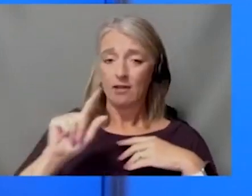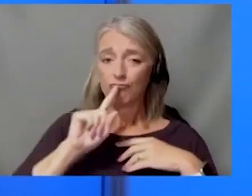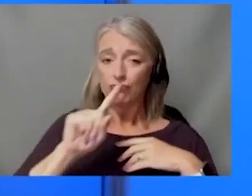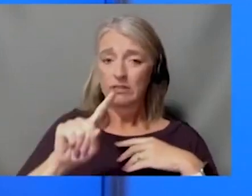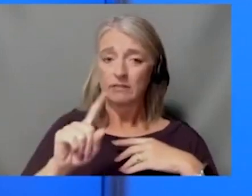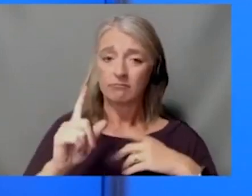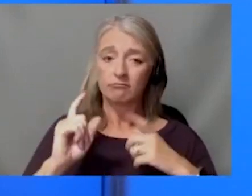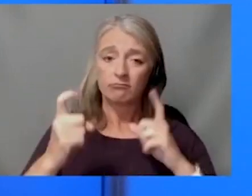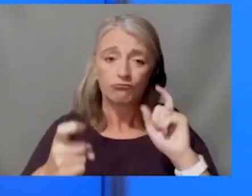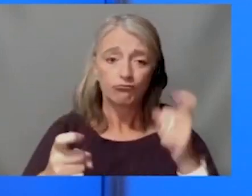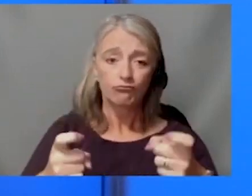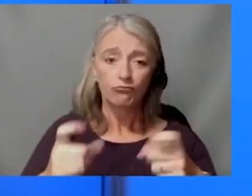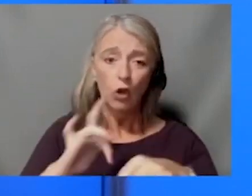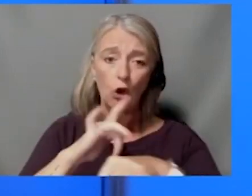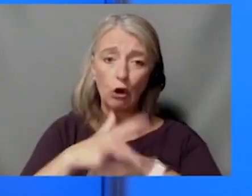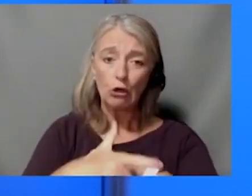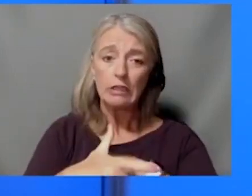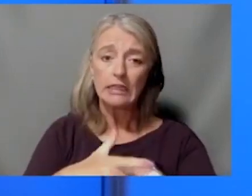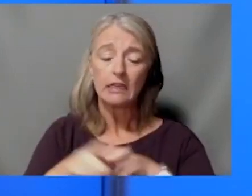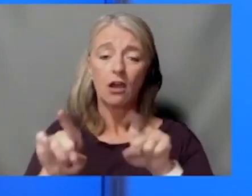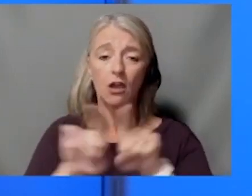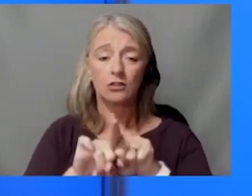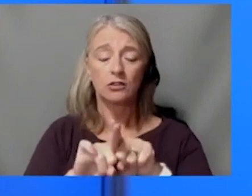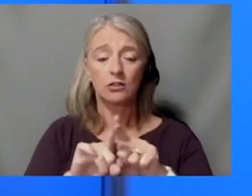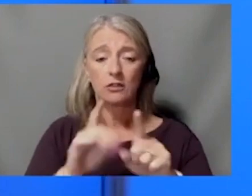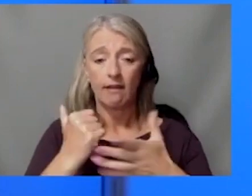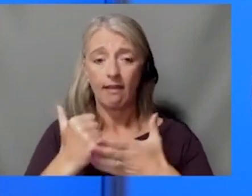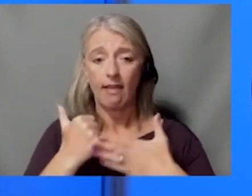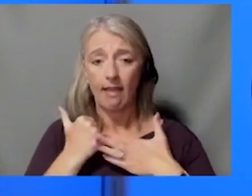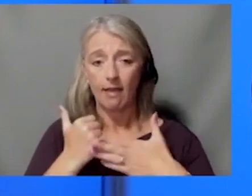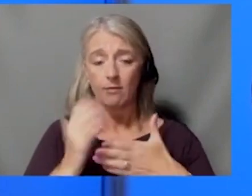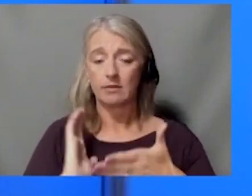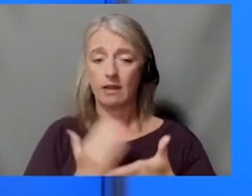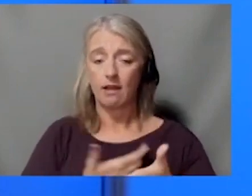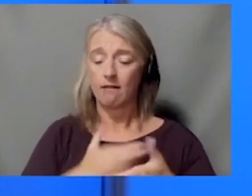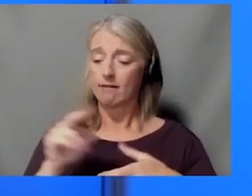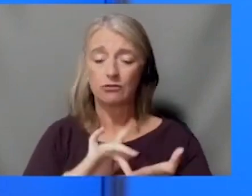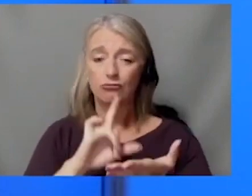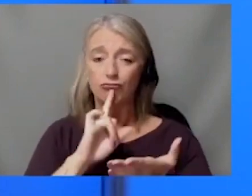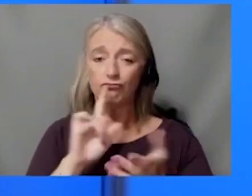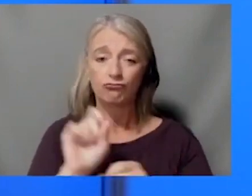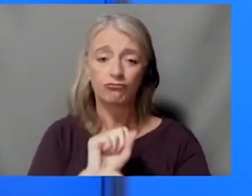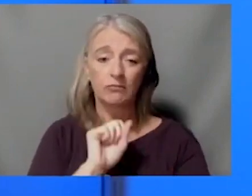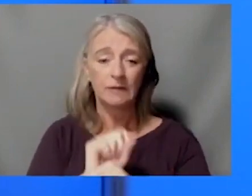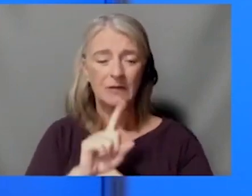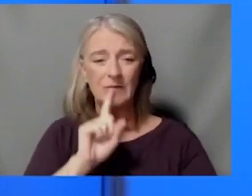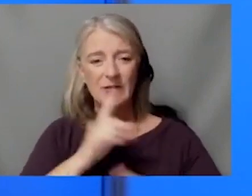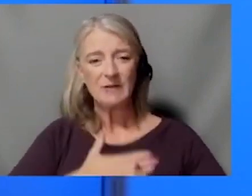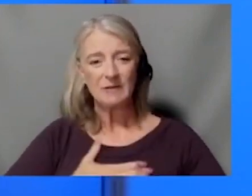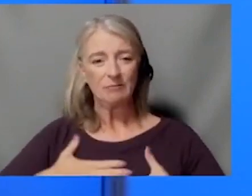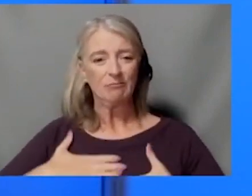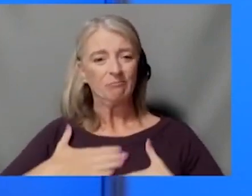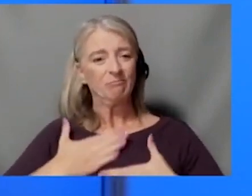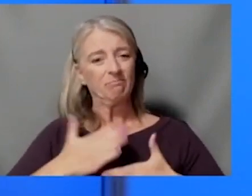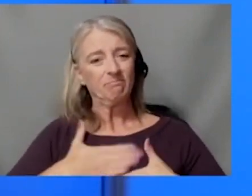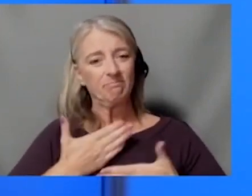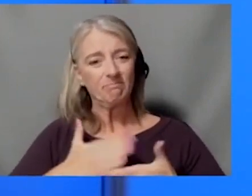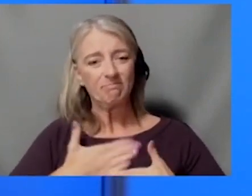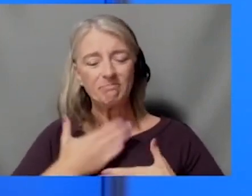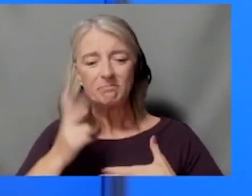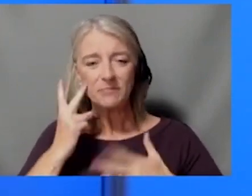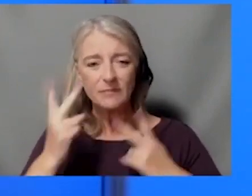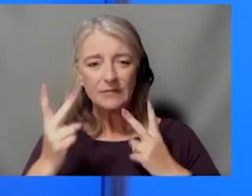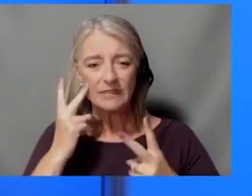contributions to our NCI comprehensive cancer center designation. But it's also been one of the joys as well to make sure that not just